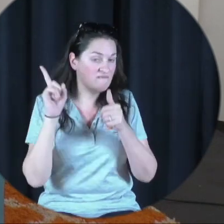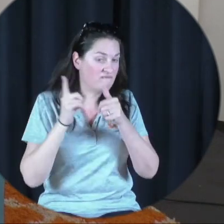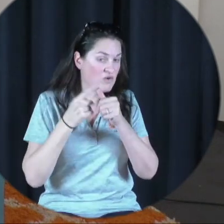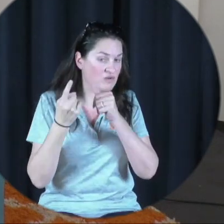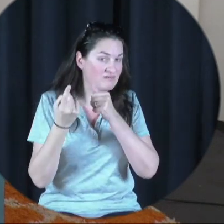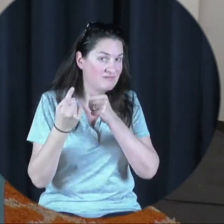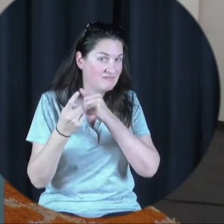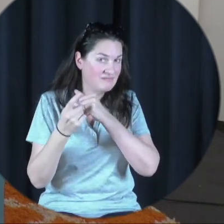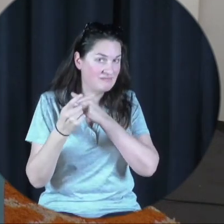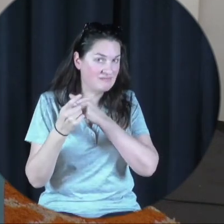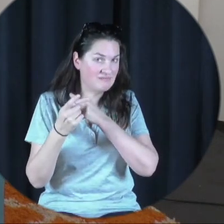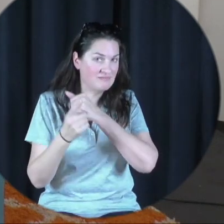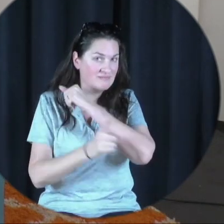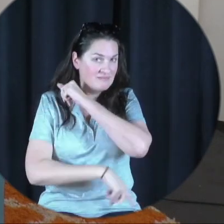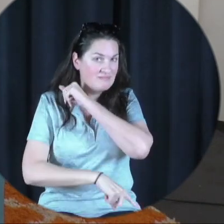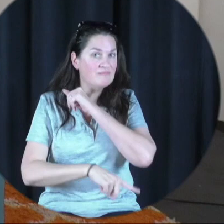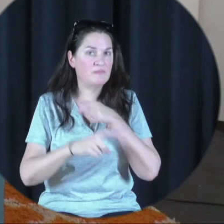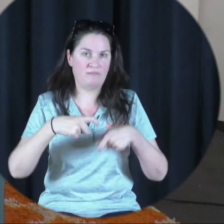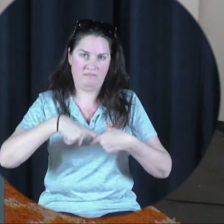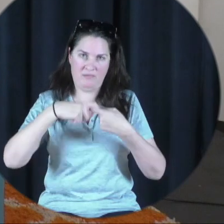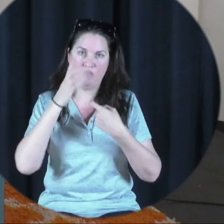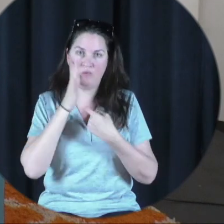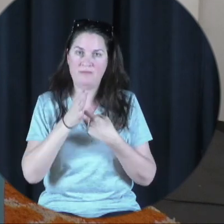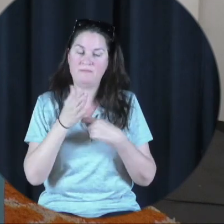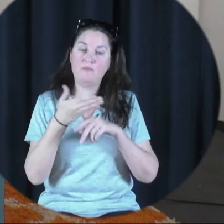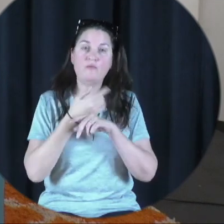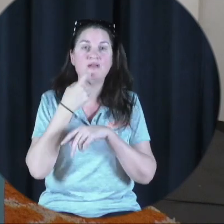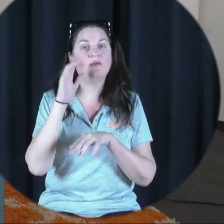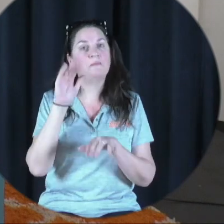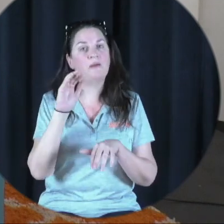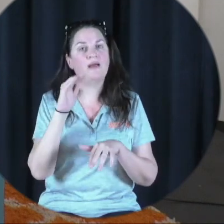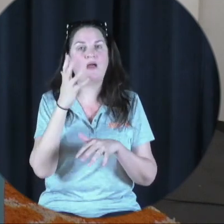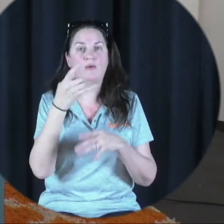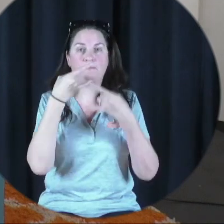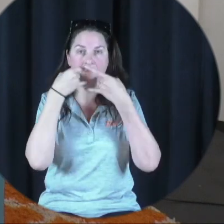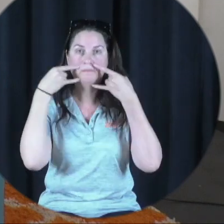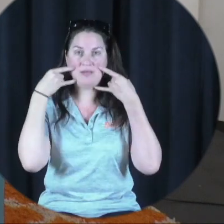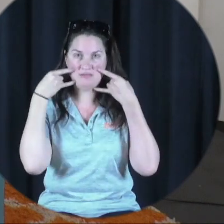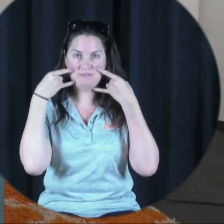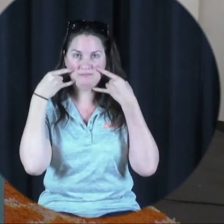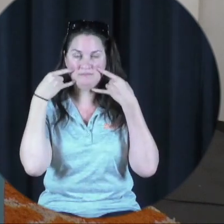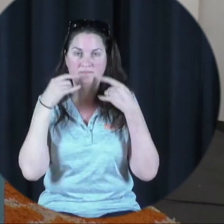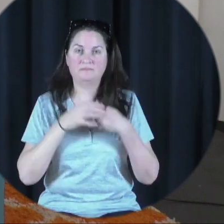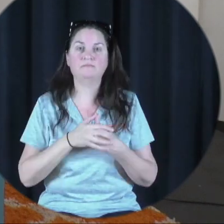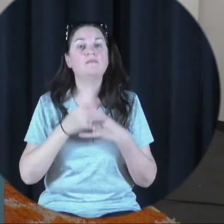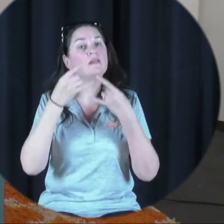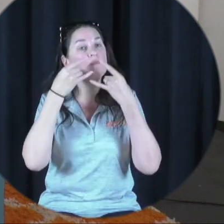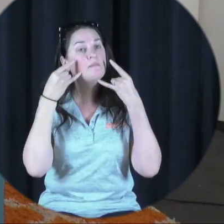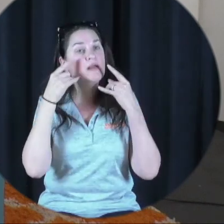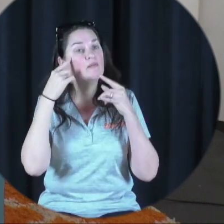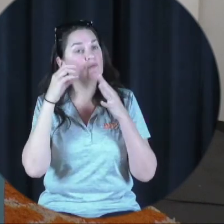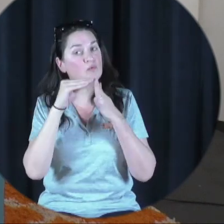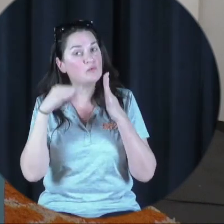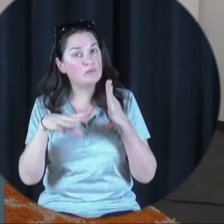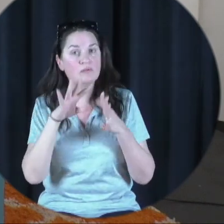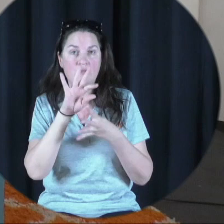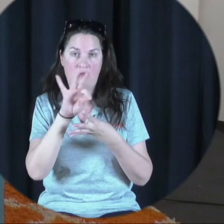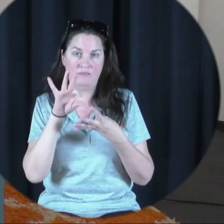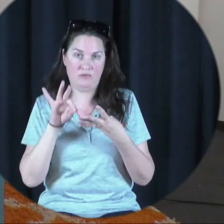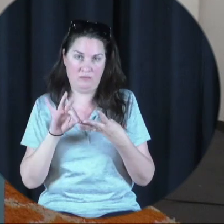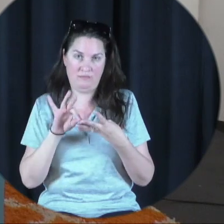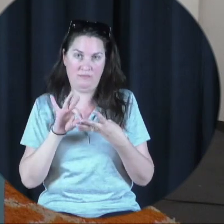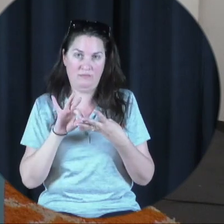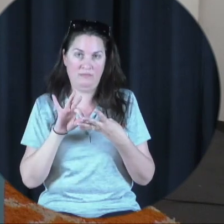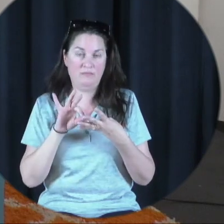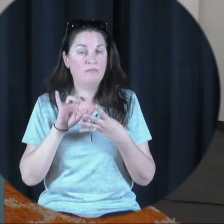in out-of-school suspension. And before I sign off, I would also like to address mask wearing. Mask for students is optional